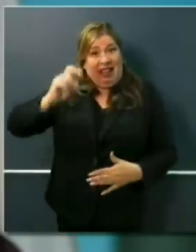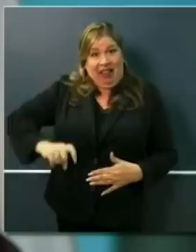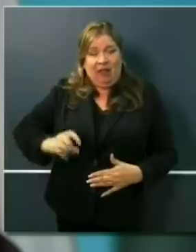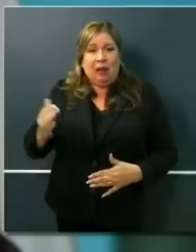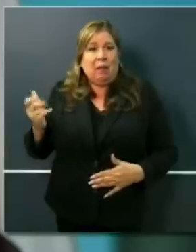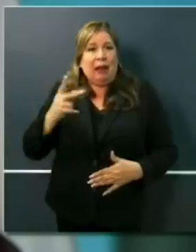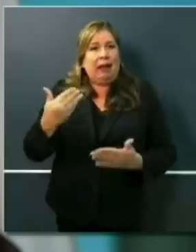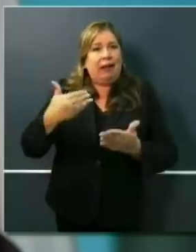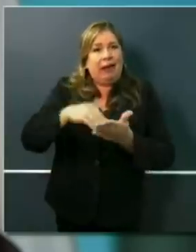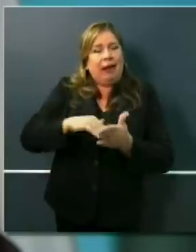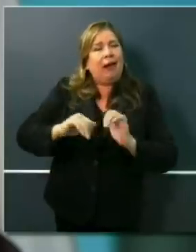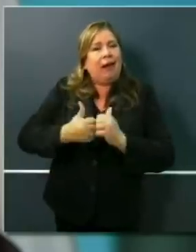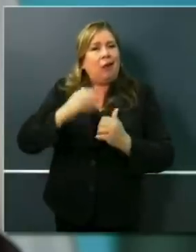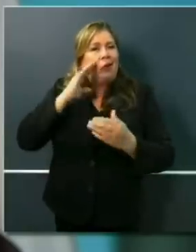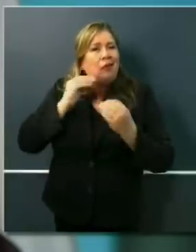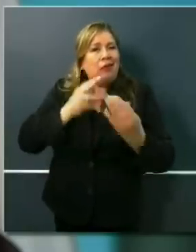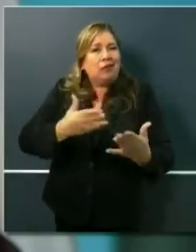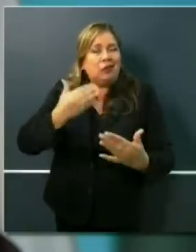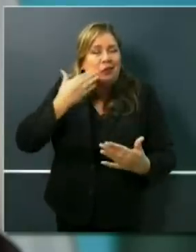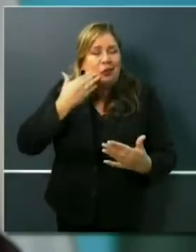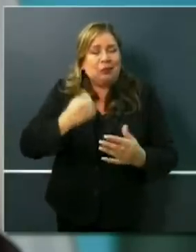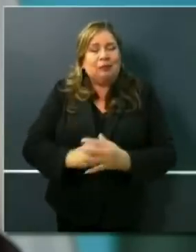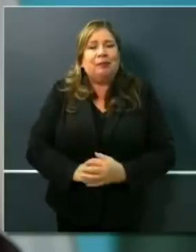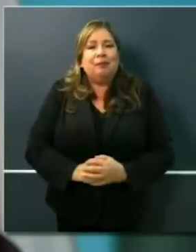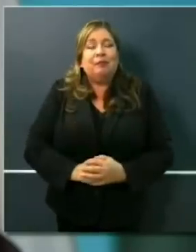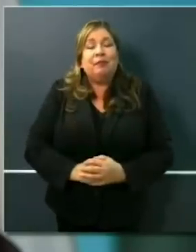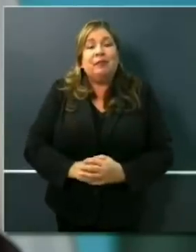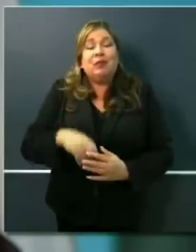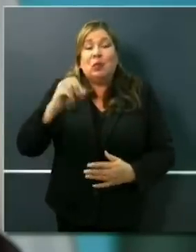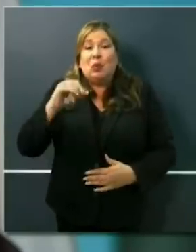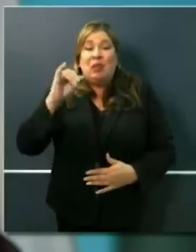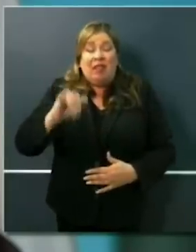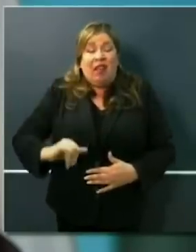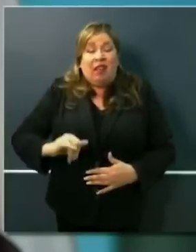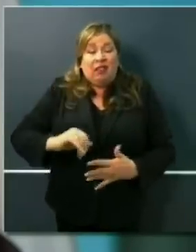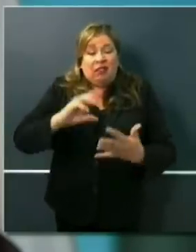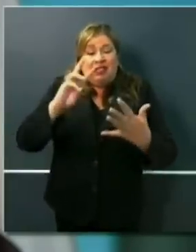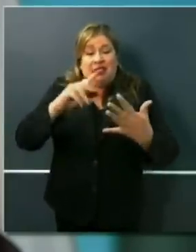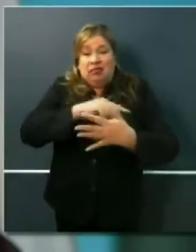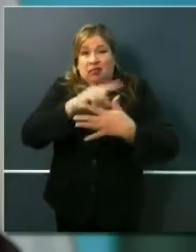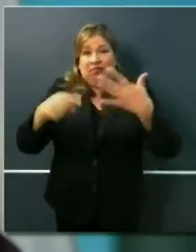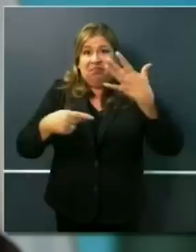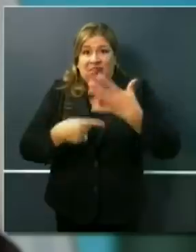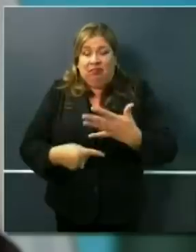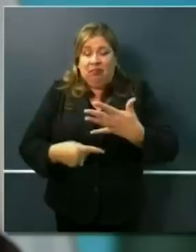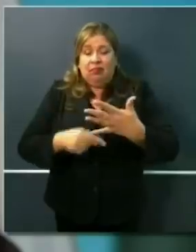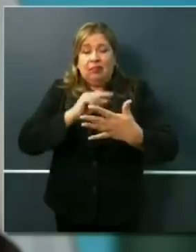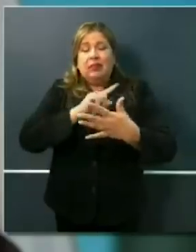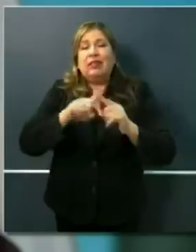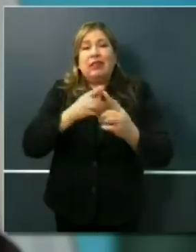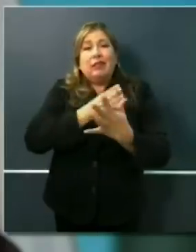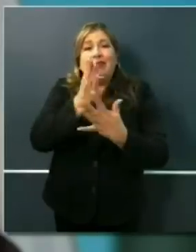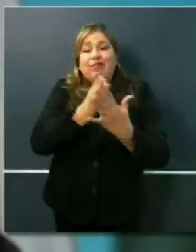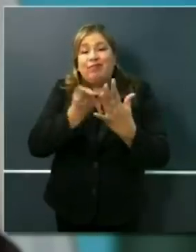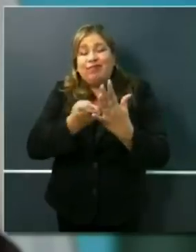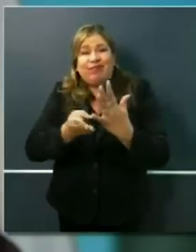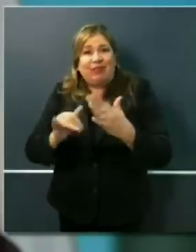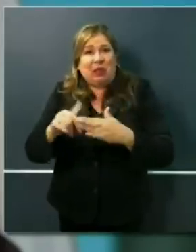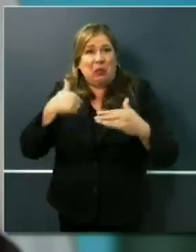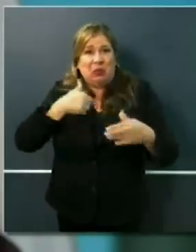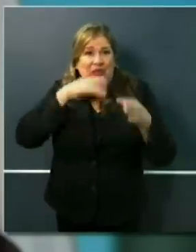that has gotten us to this point today. And so, that's the framework. Those are the six frames of focus